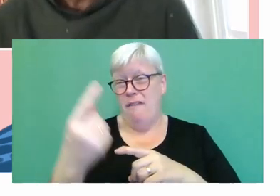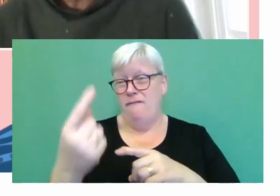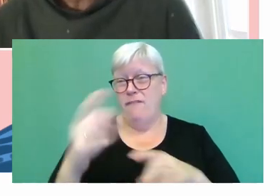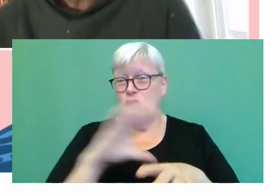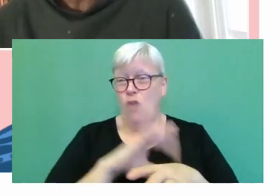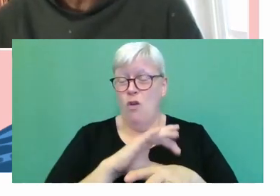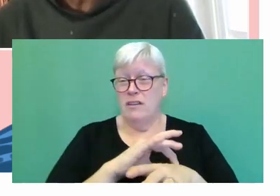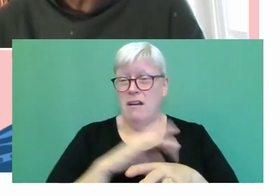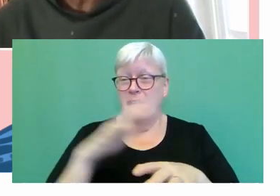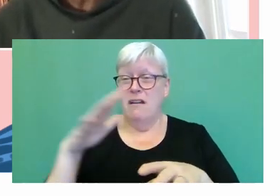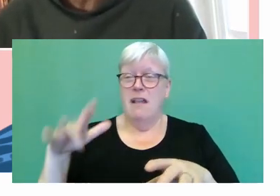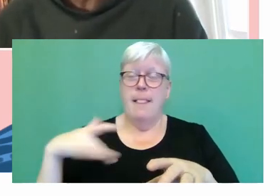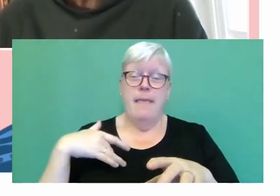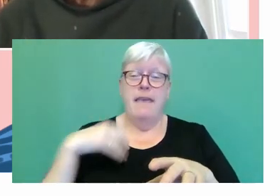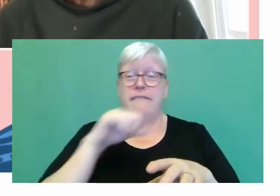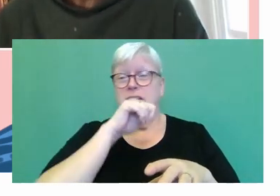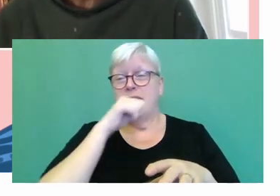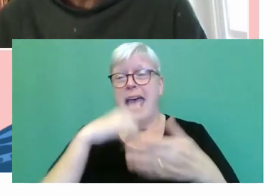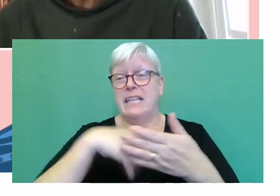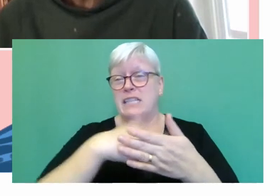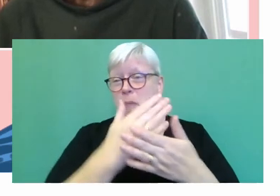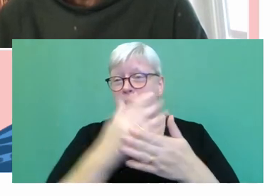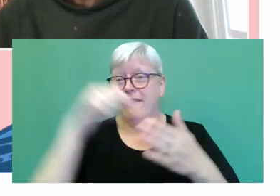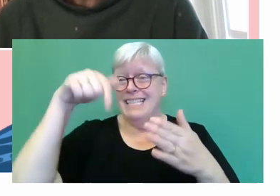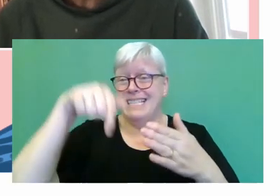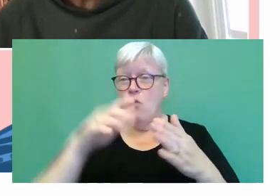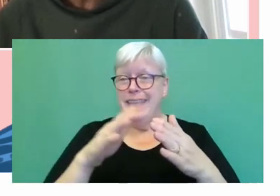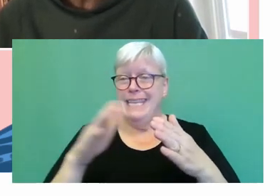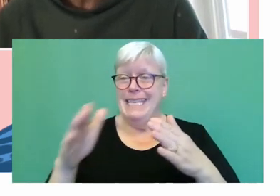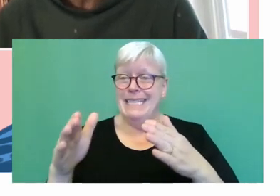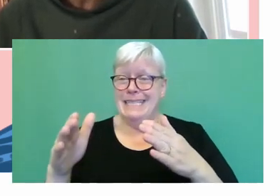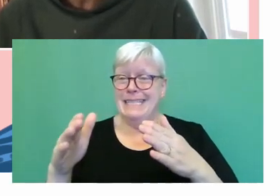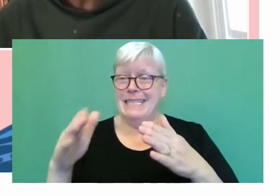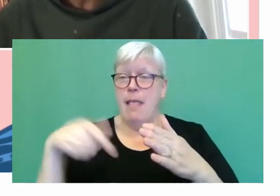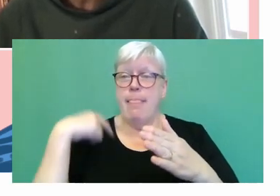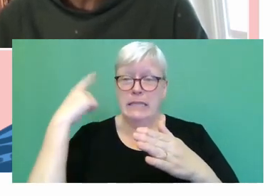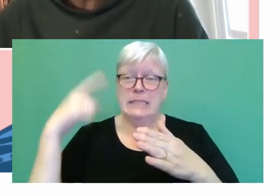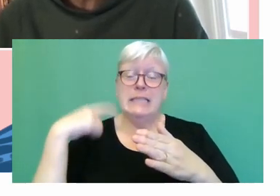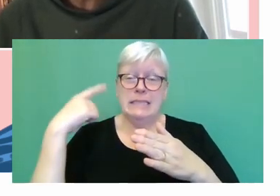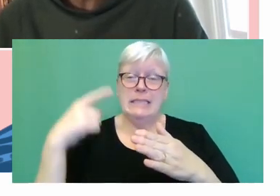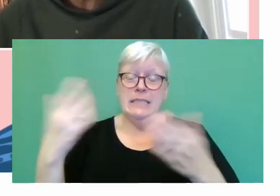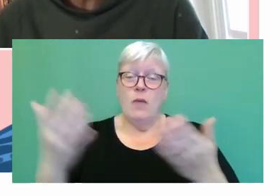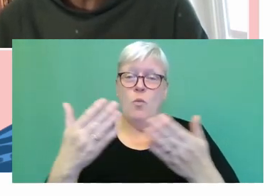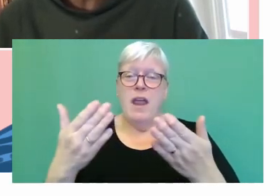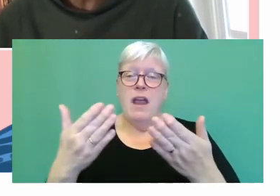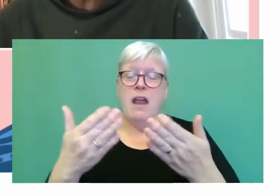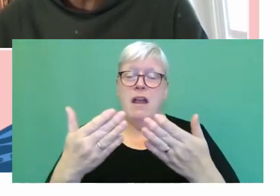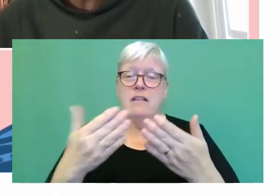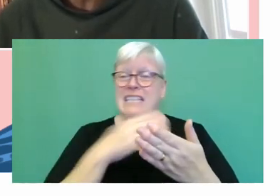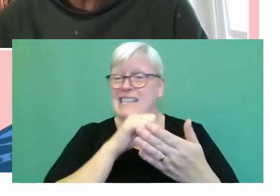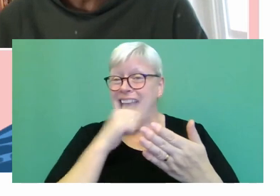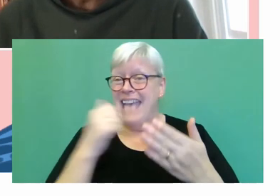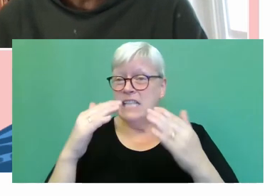southeast London somewhere. But at the opening of the book, she is going to